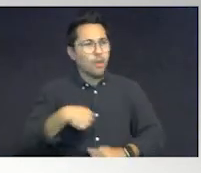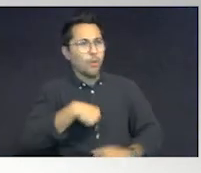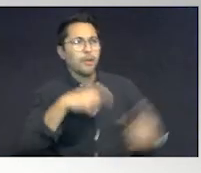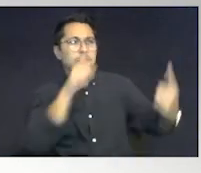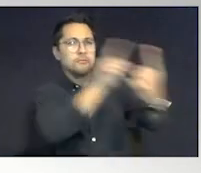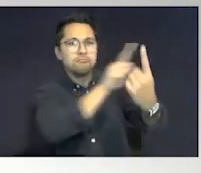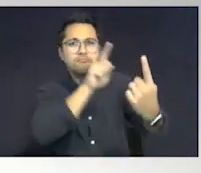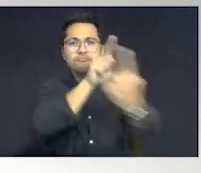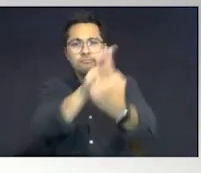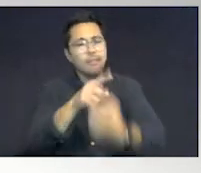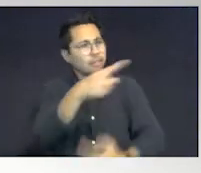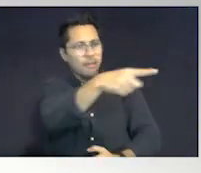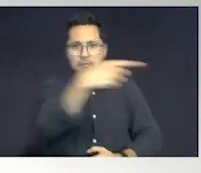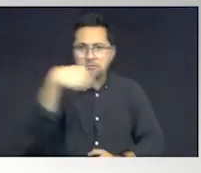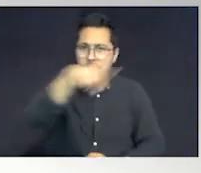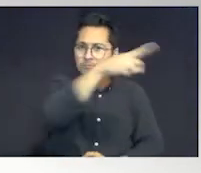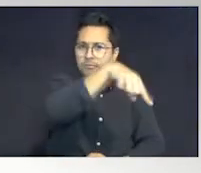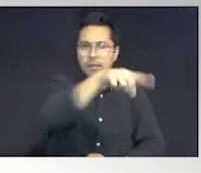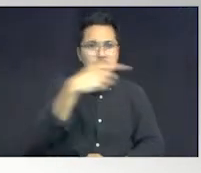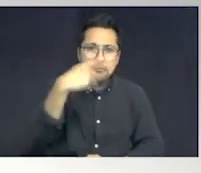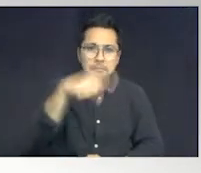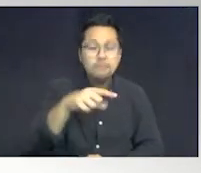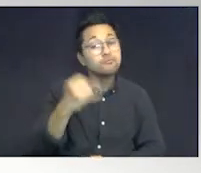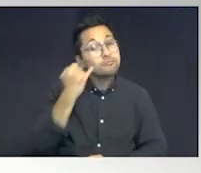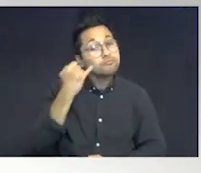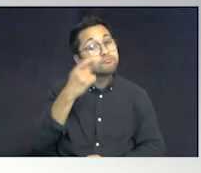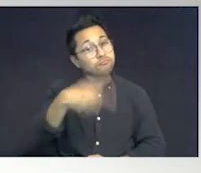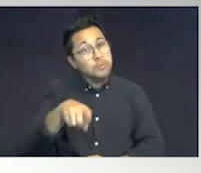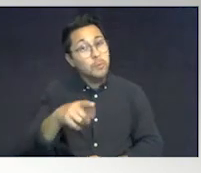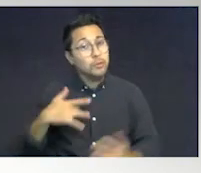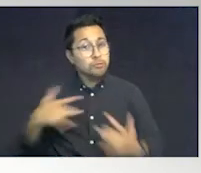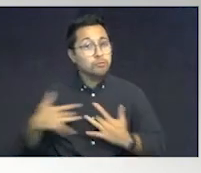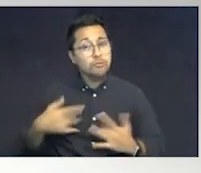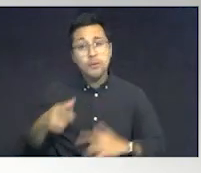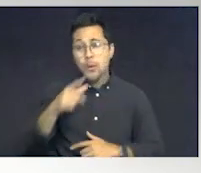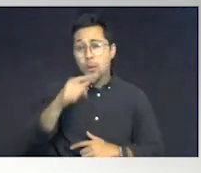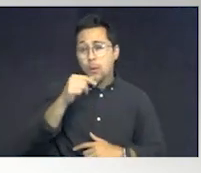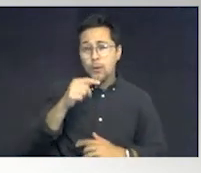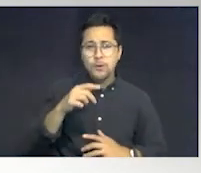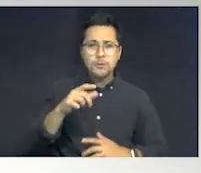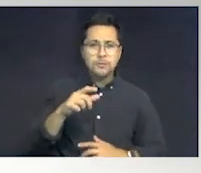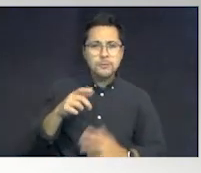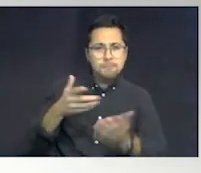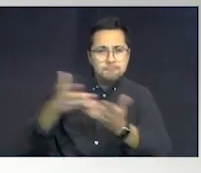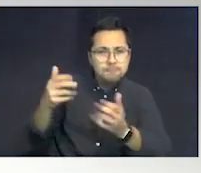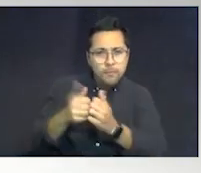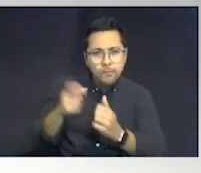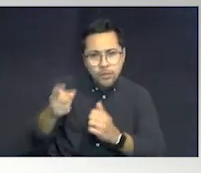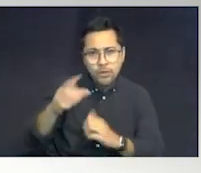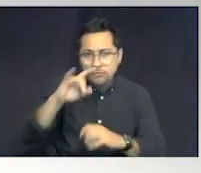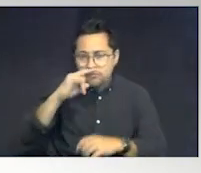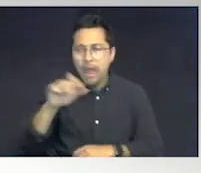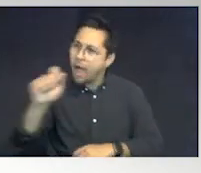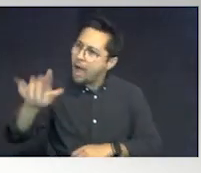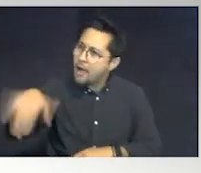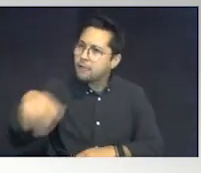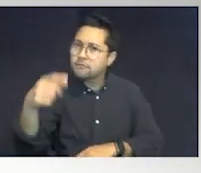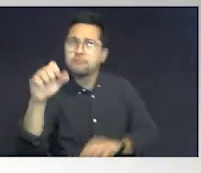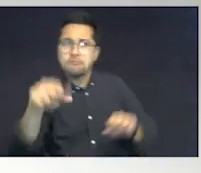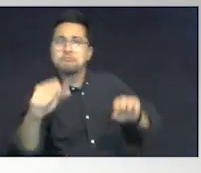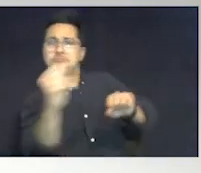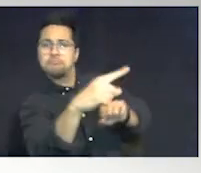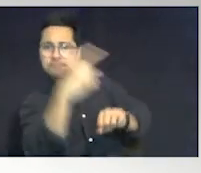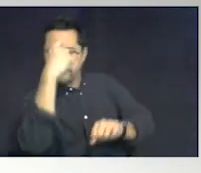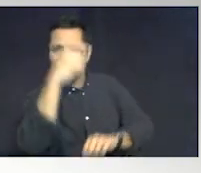to, they don't mind. So, if you're concerned for who may be speaking to your child, ask your child to ask the